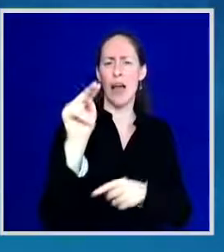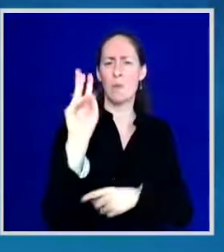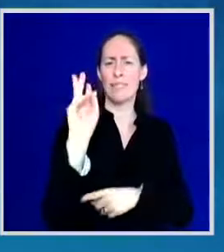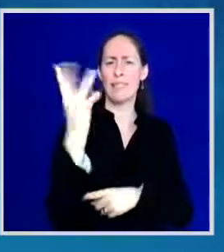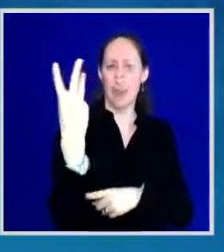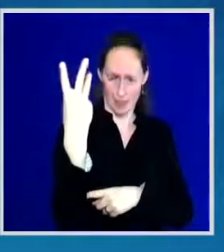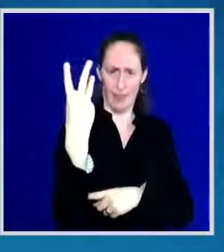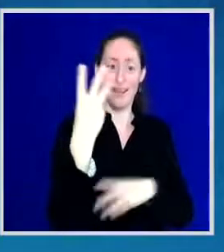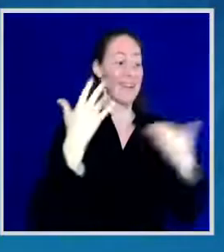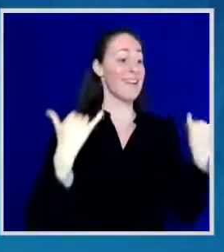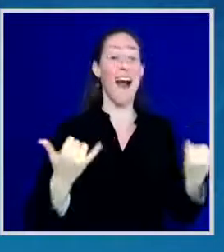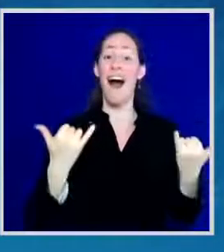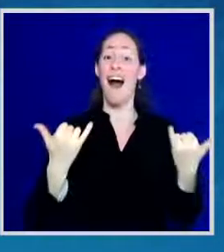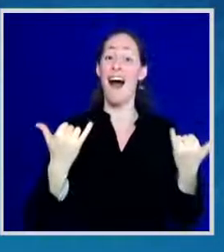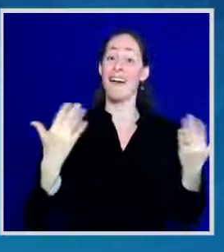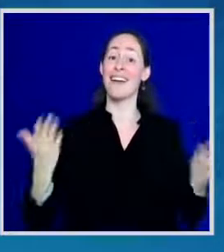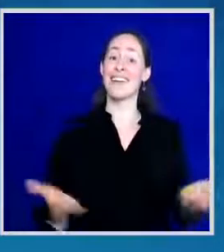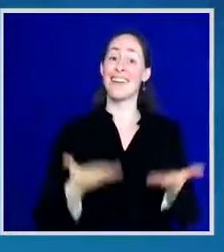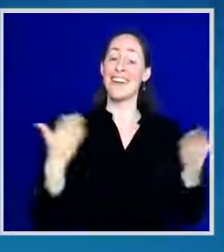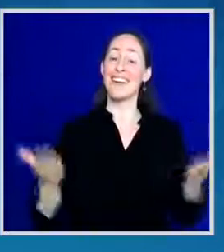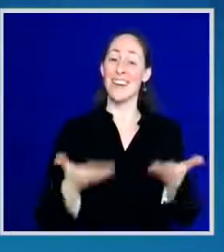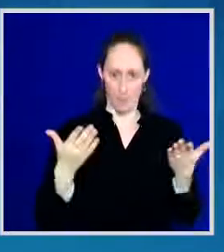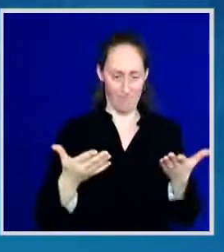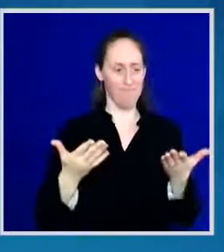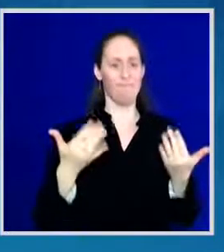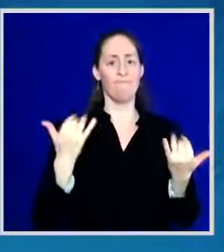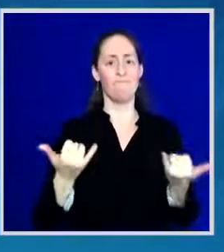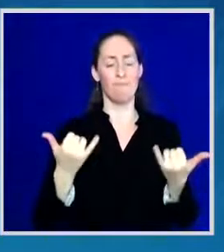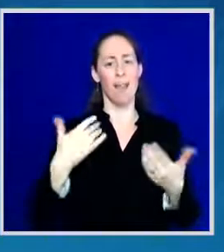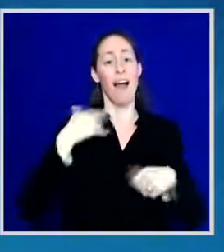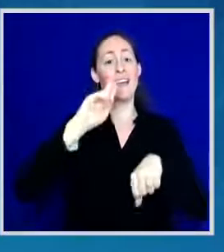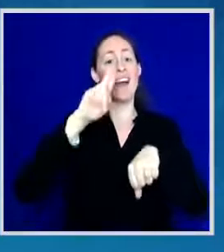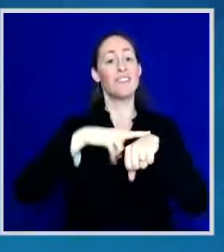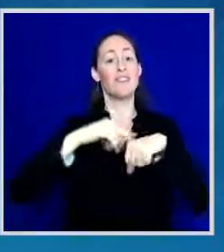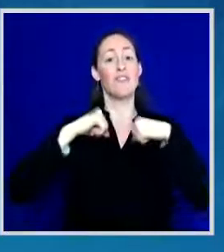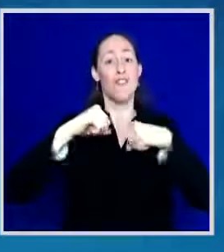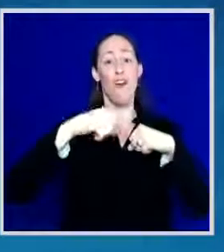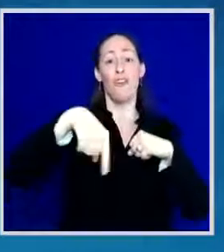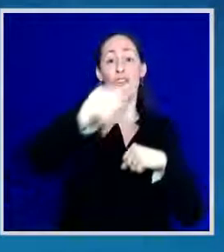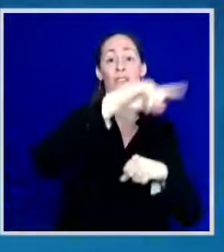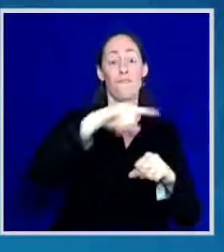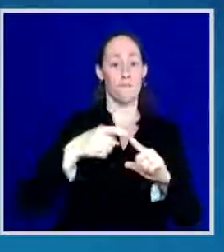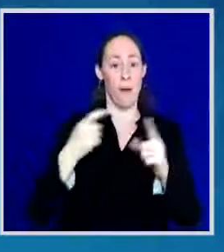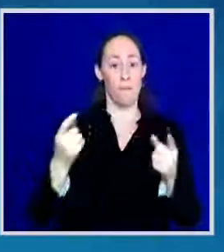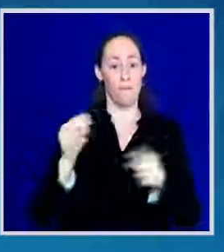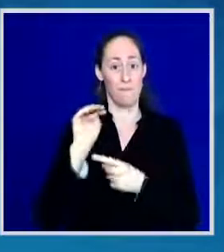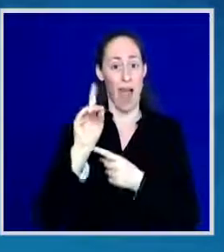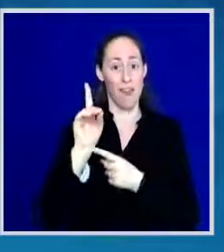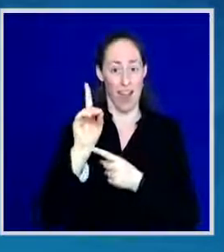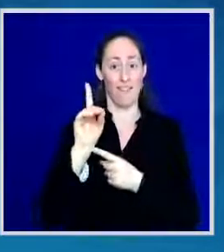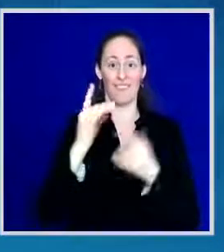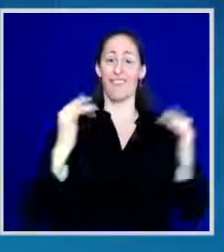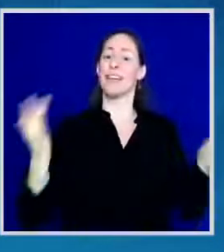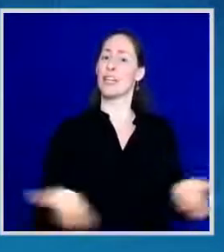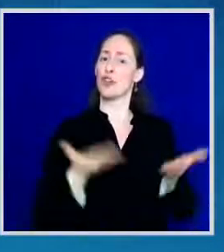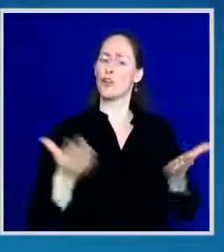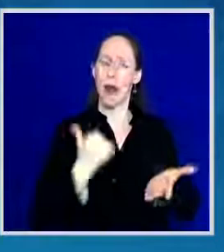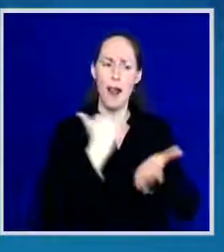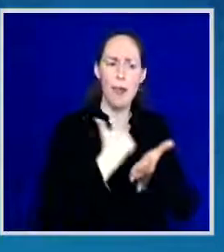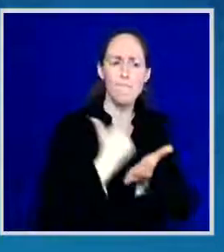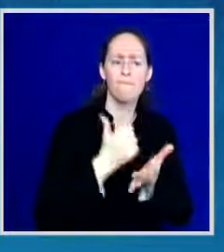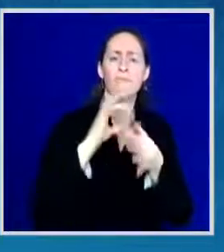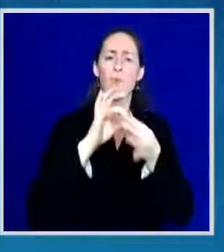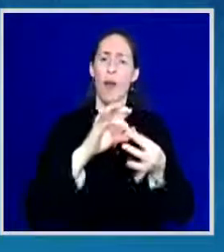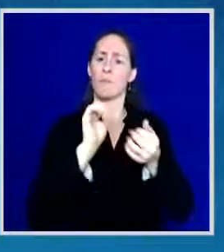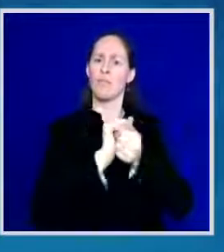contingent protecting Marylanders against the pandemic. I also want to commend Mayor Scott for his